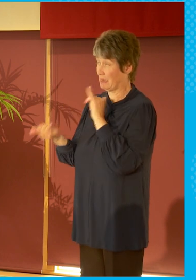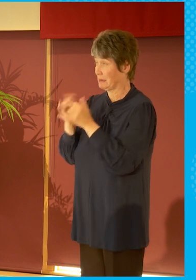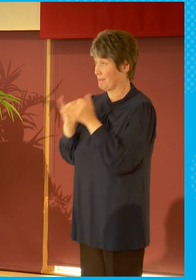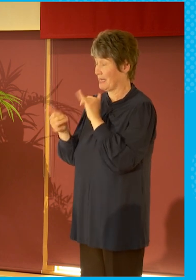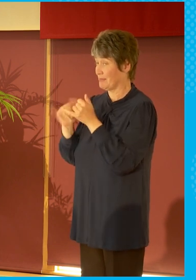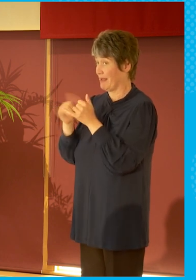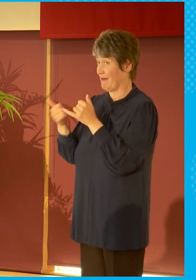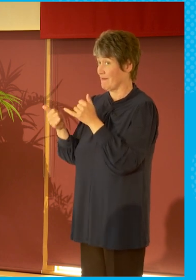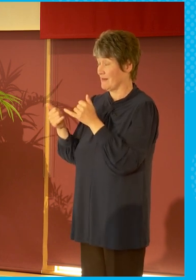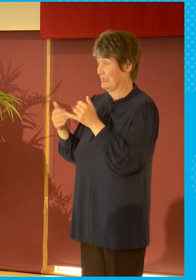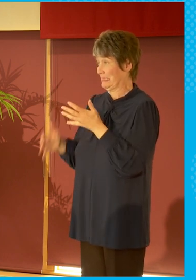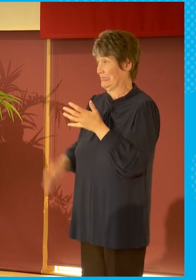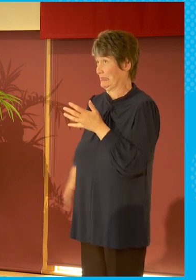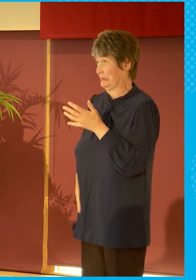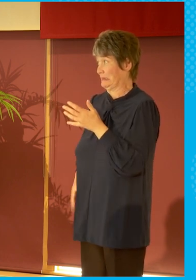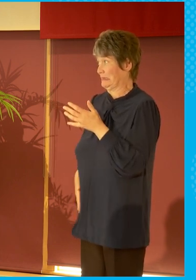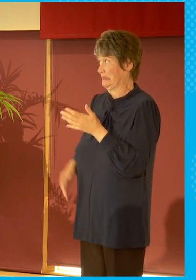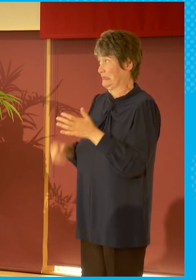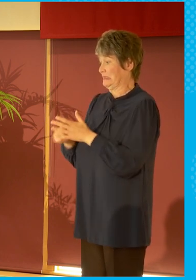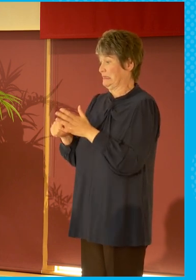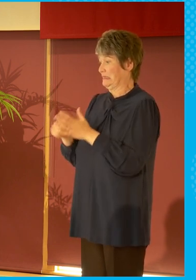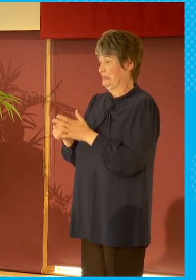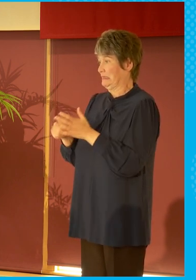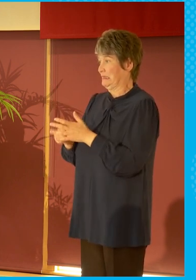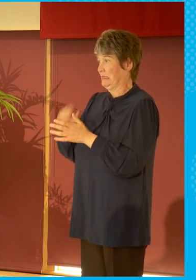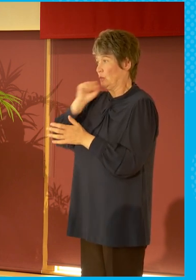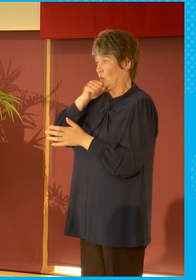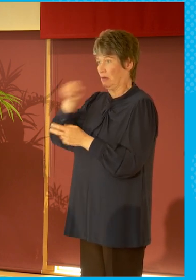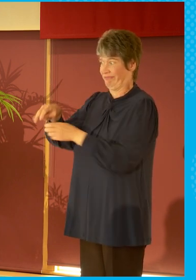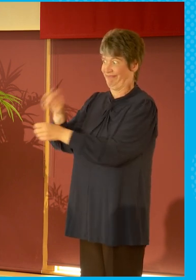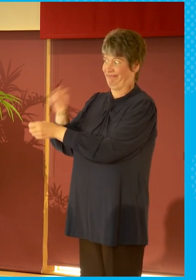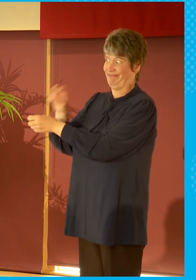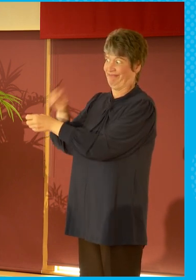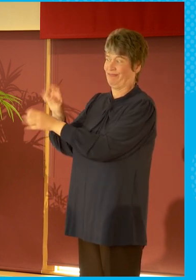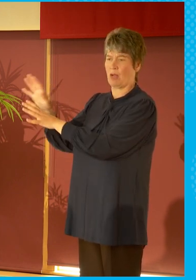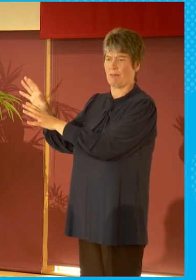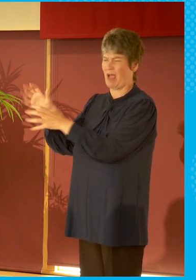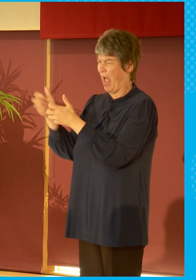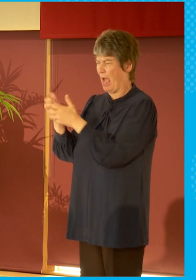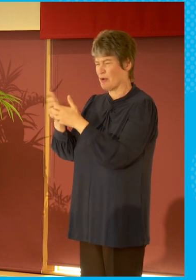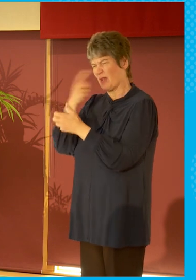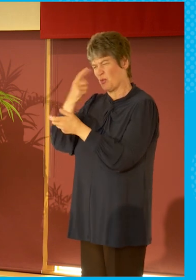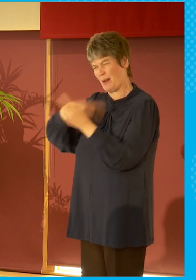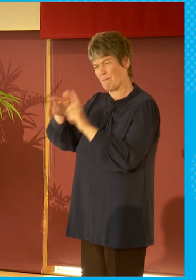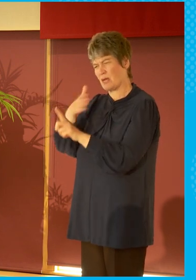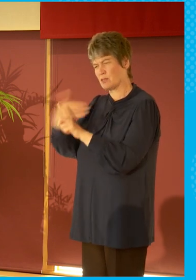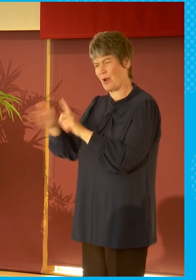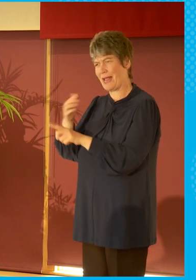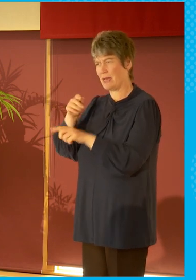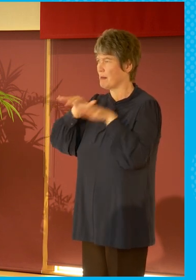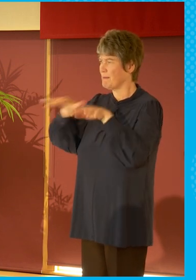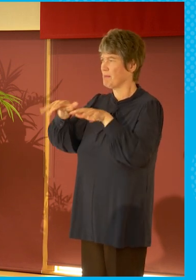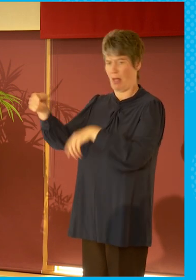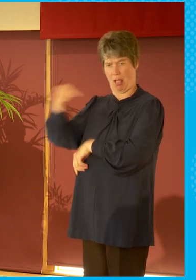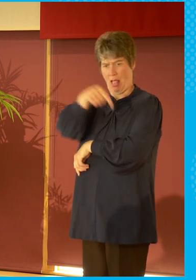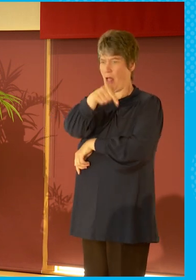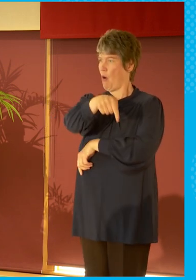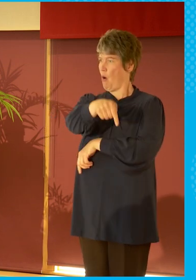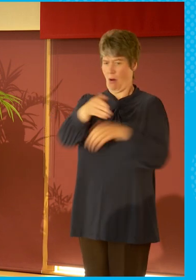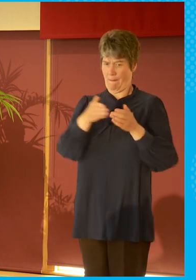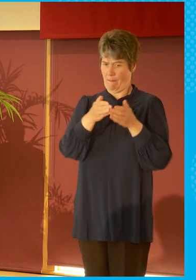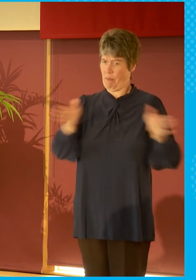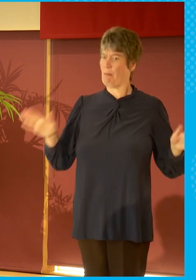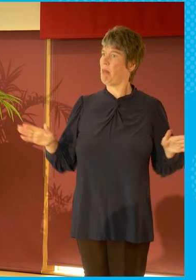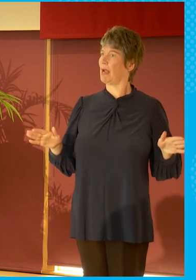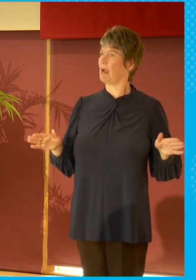of us de-subscribe from things, how do you actually persuade people that these are public goods? They're